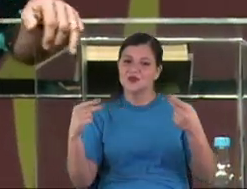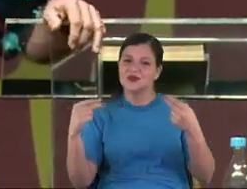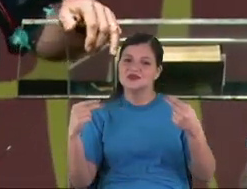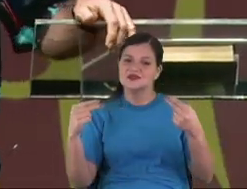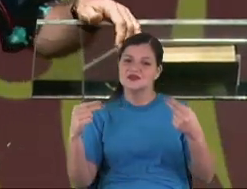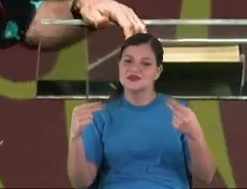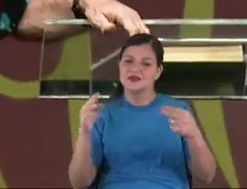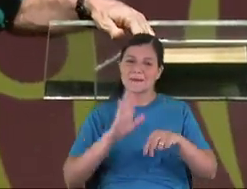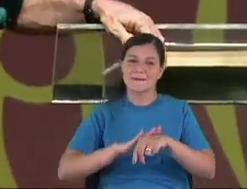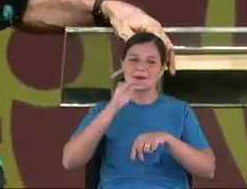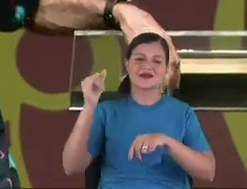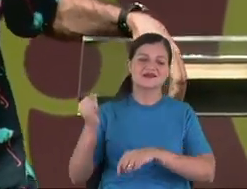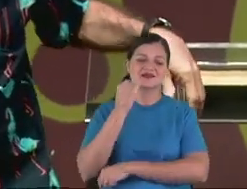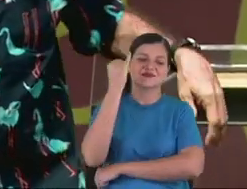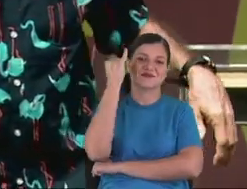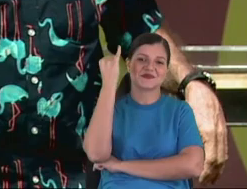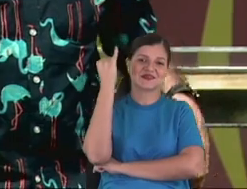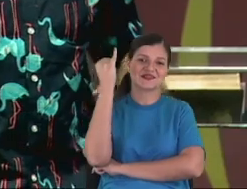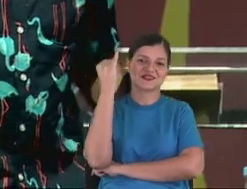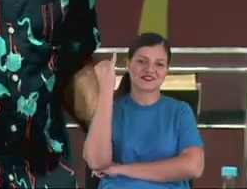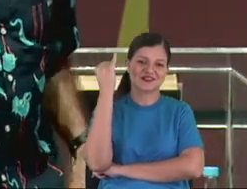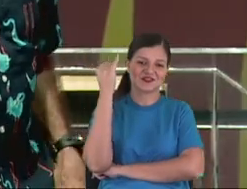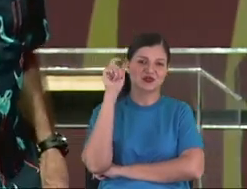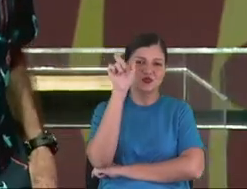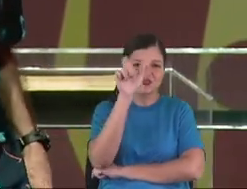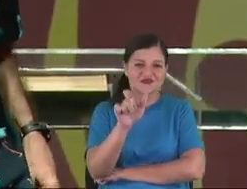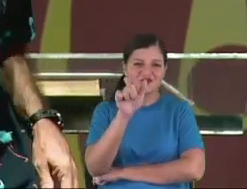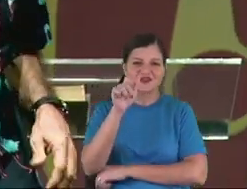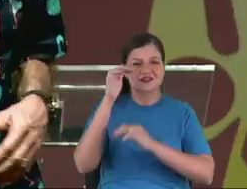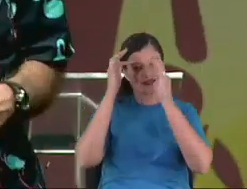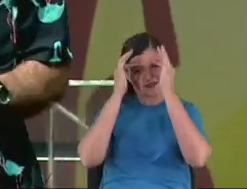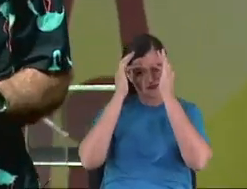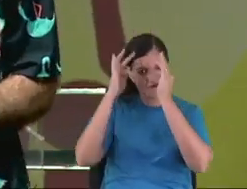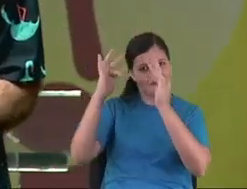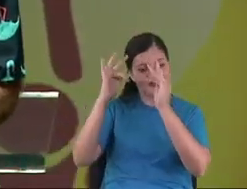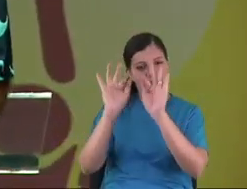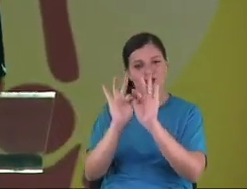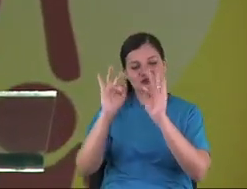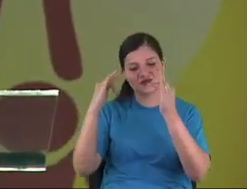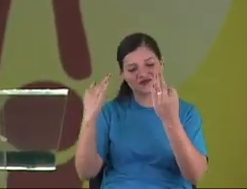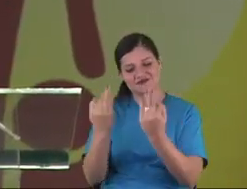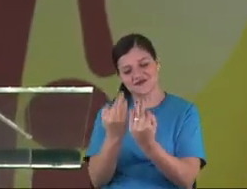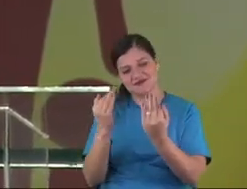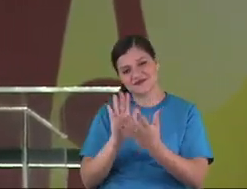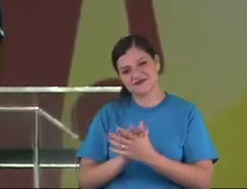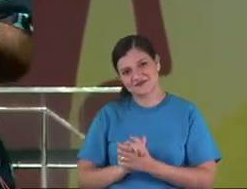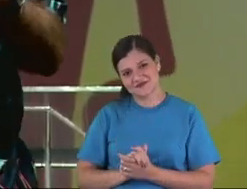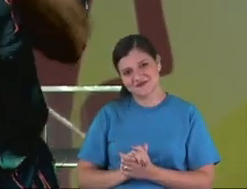thing more important, that you are faithful to a family.